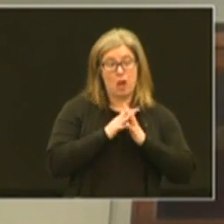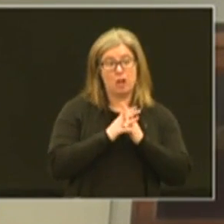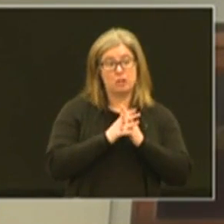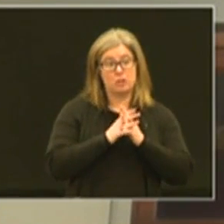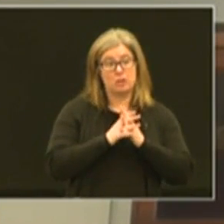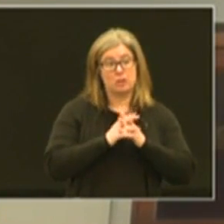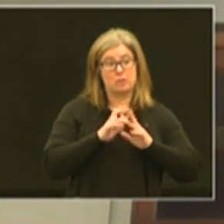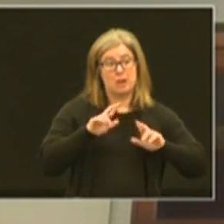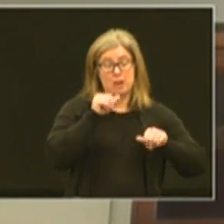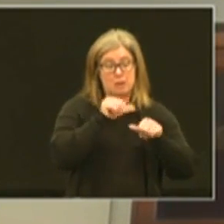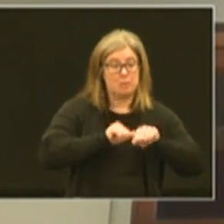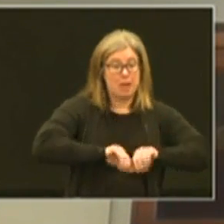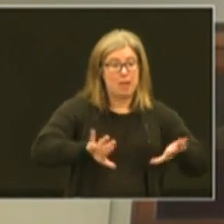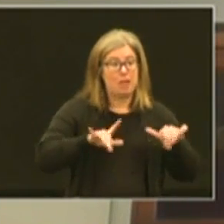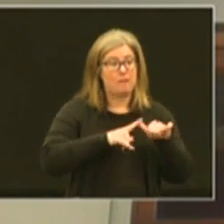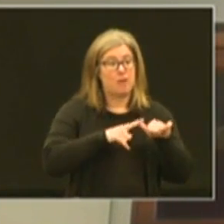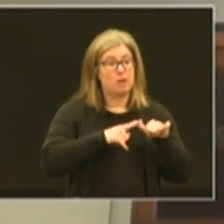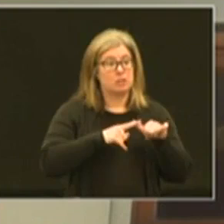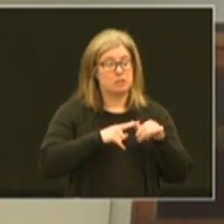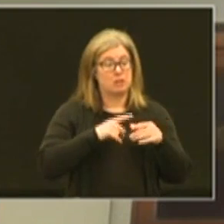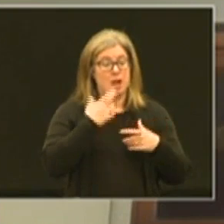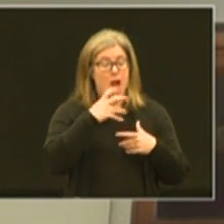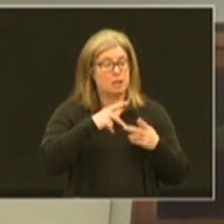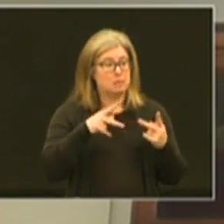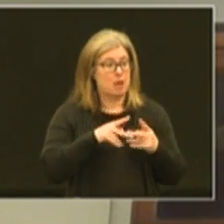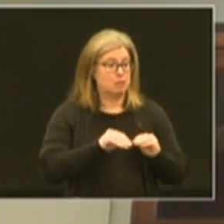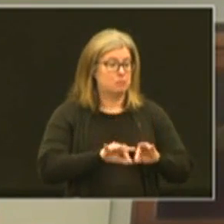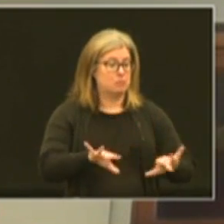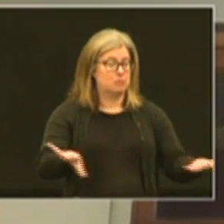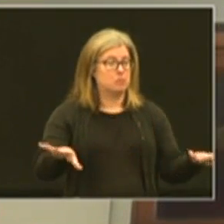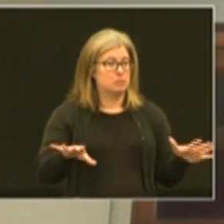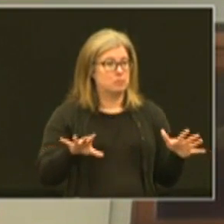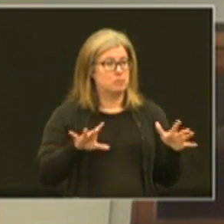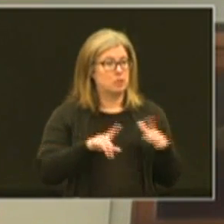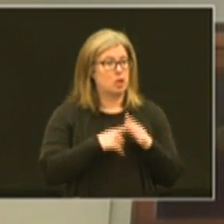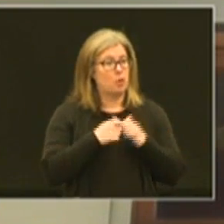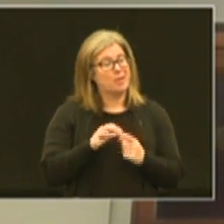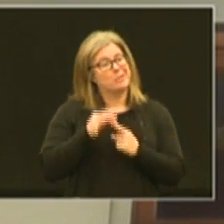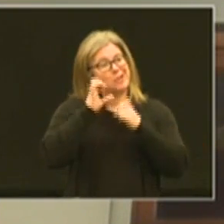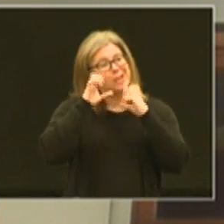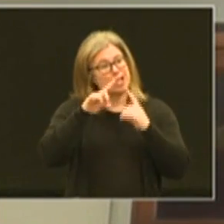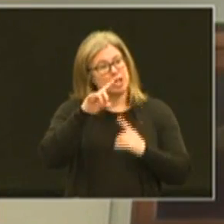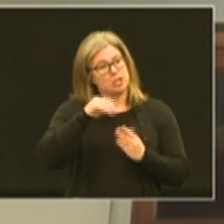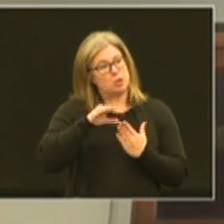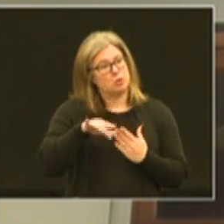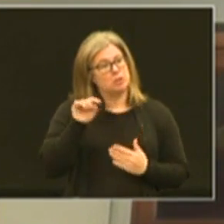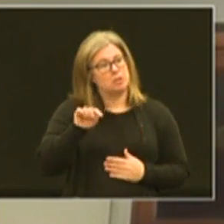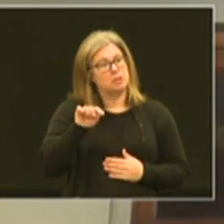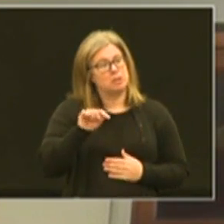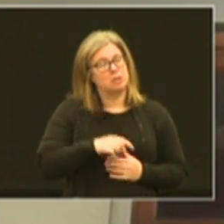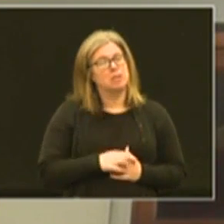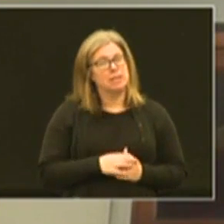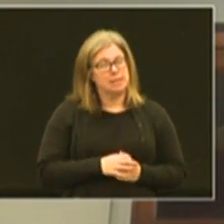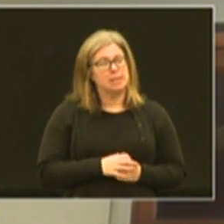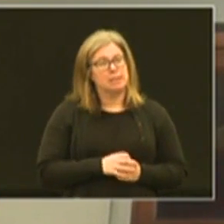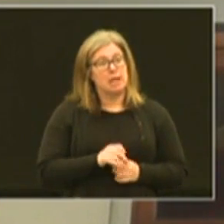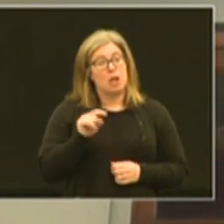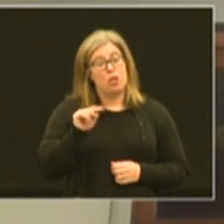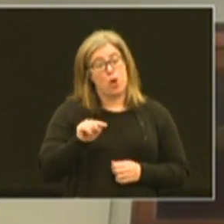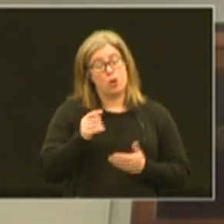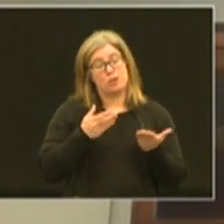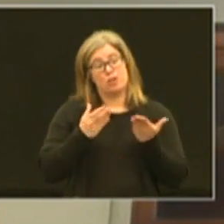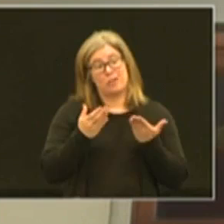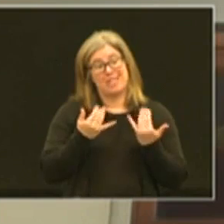about to mail out our first round of hot spots to kids and we started with our special education students because those